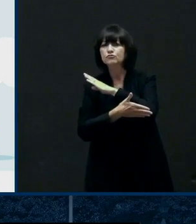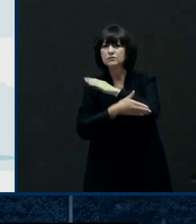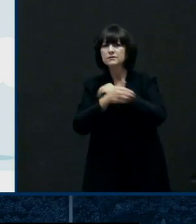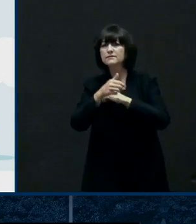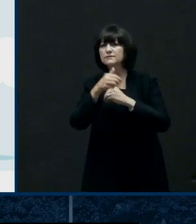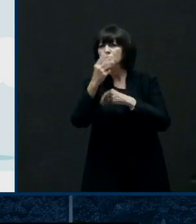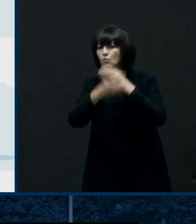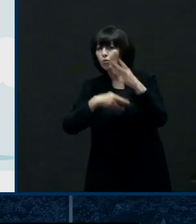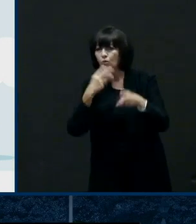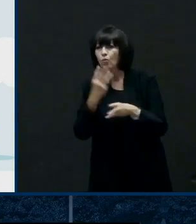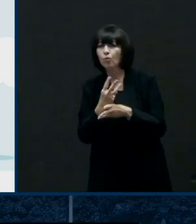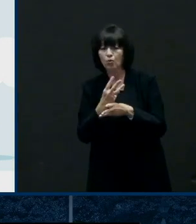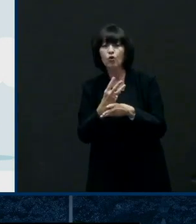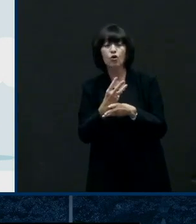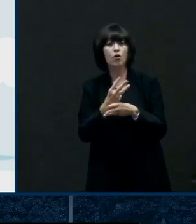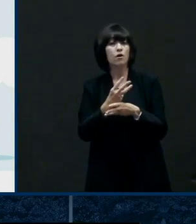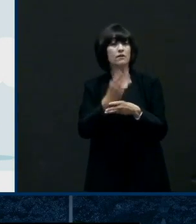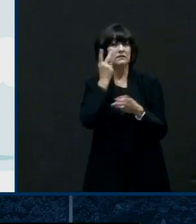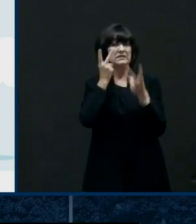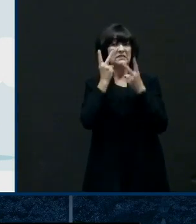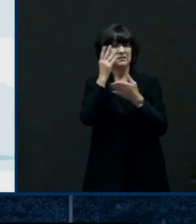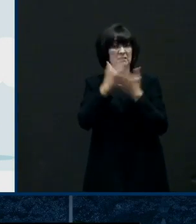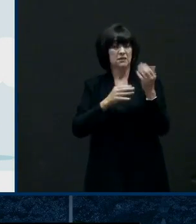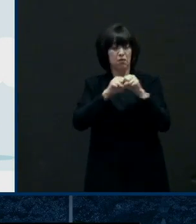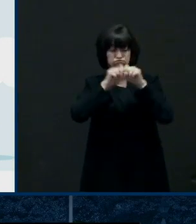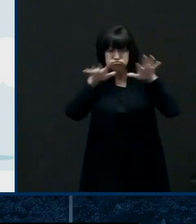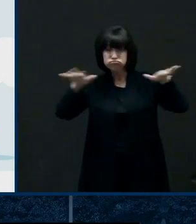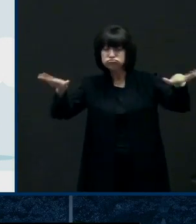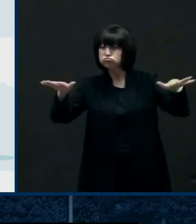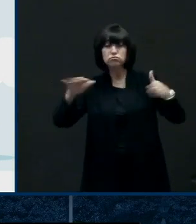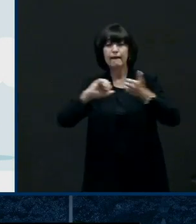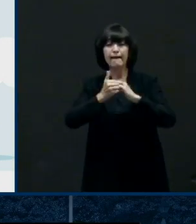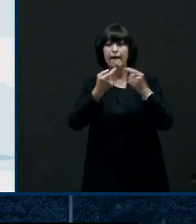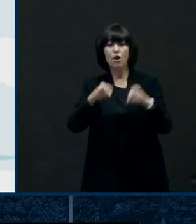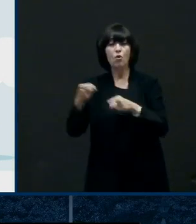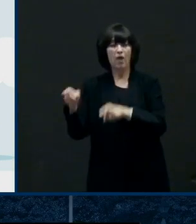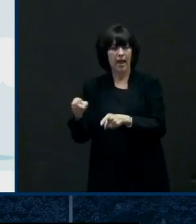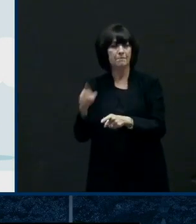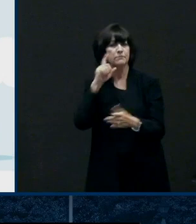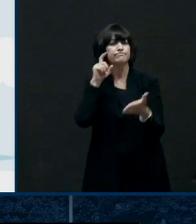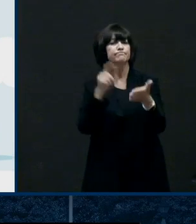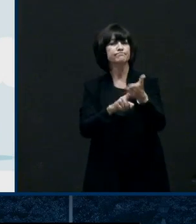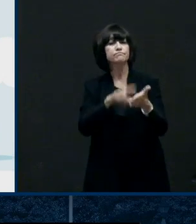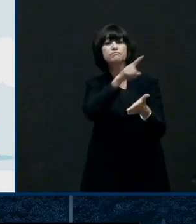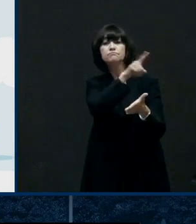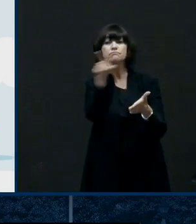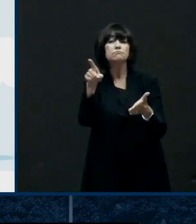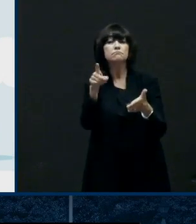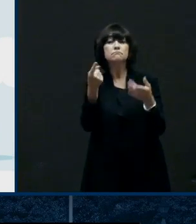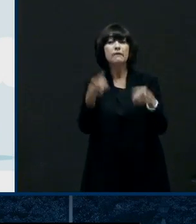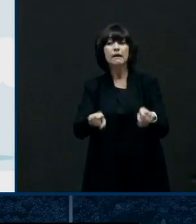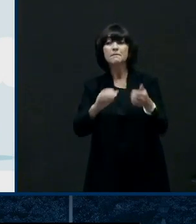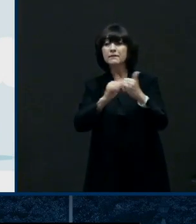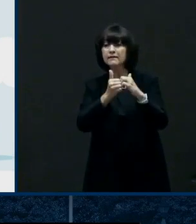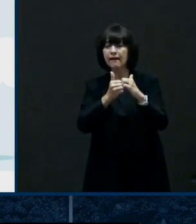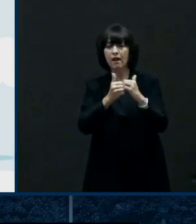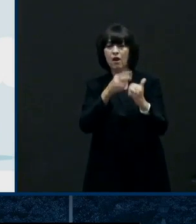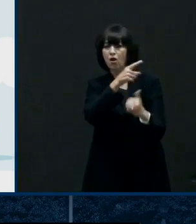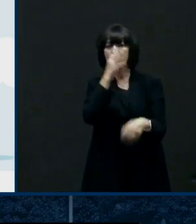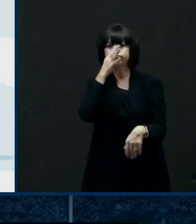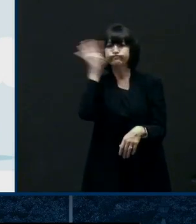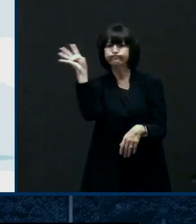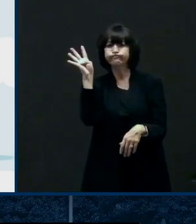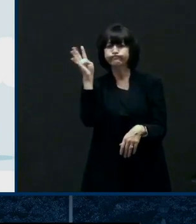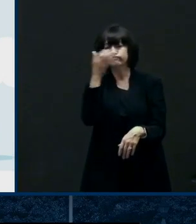a lack of face coverings and as we talked here before i think one of the best case studies of showing the